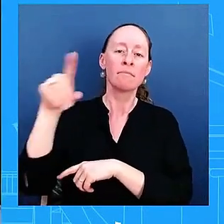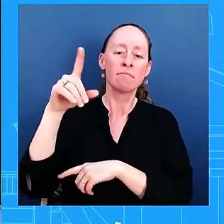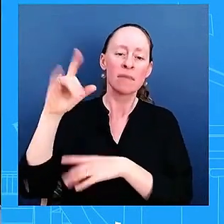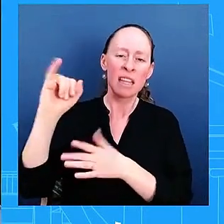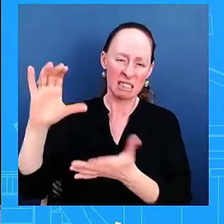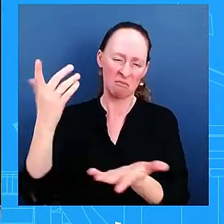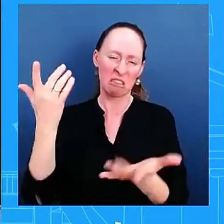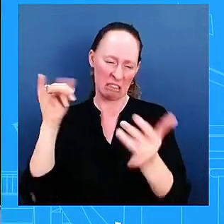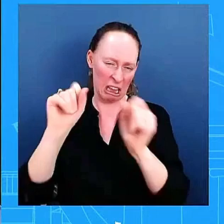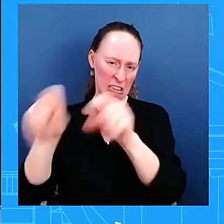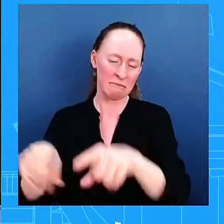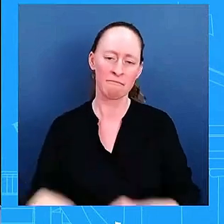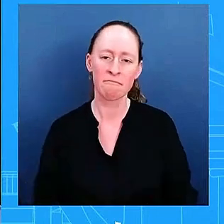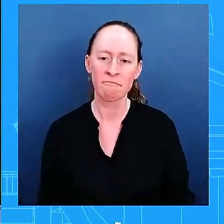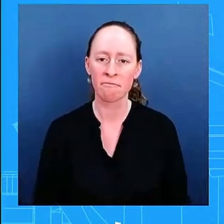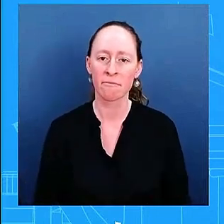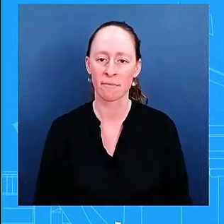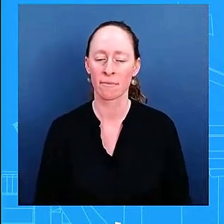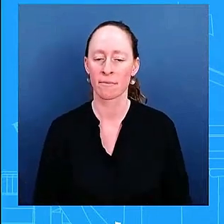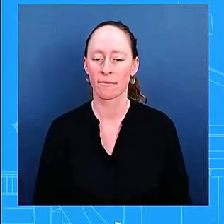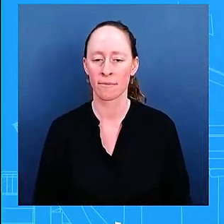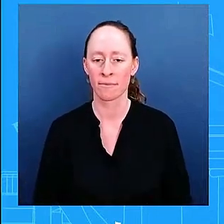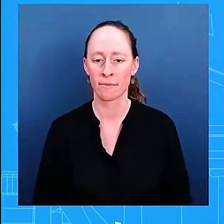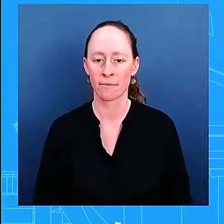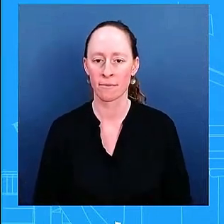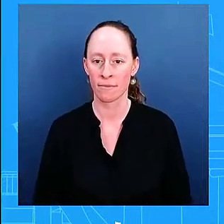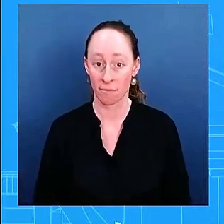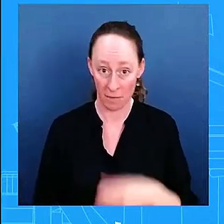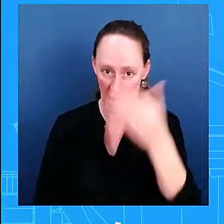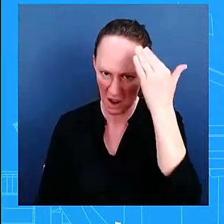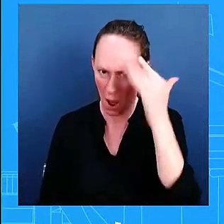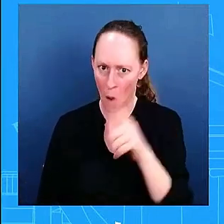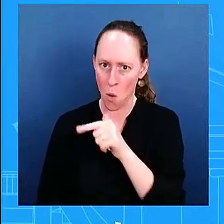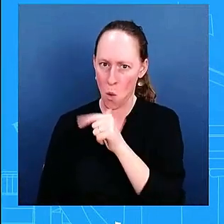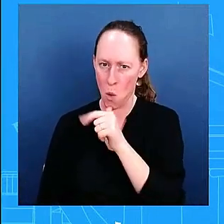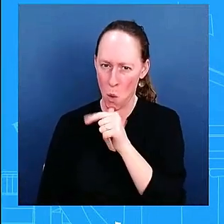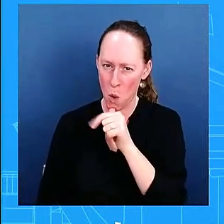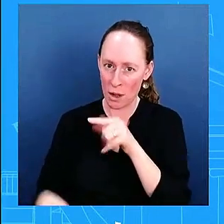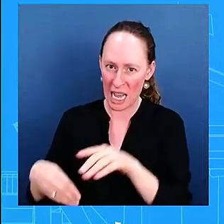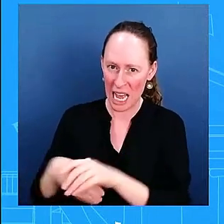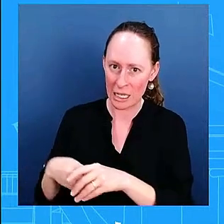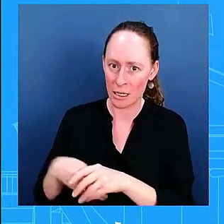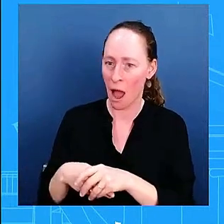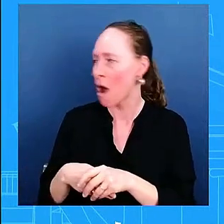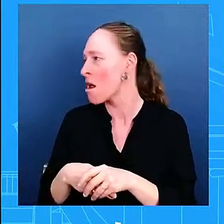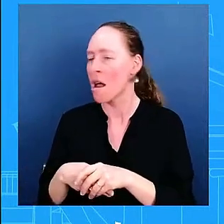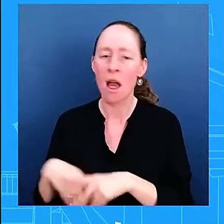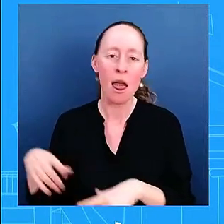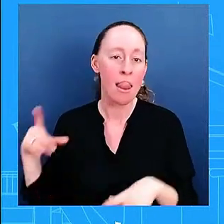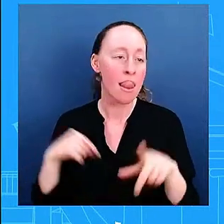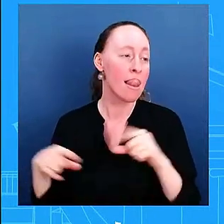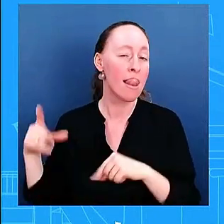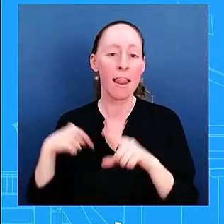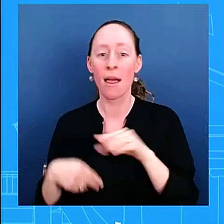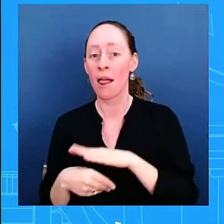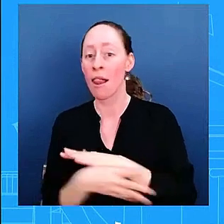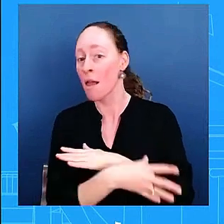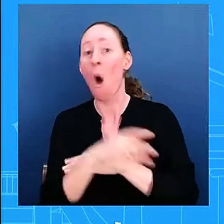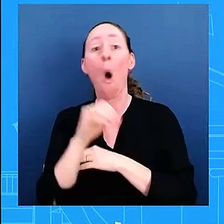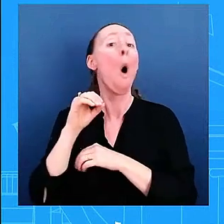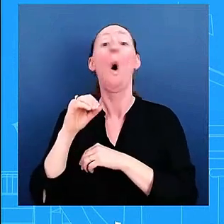or a hack again this is why i'm referring you to ic dod doj they can speak more uh to this and i would leave it to them